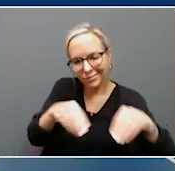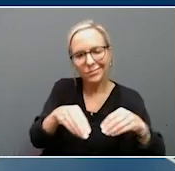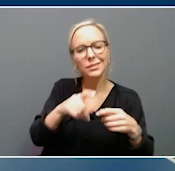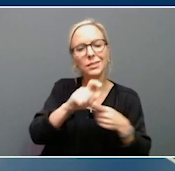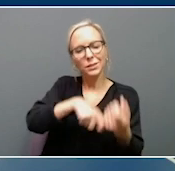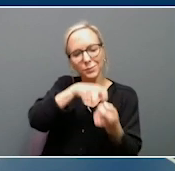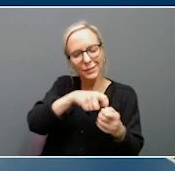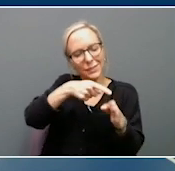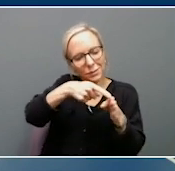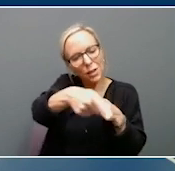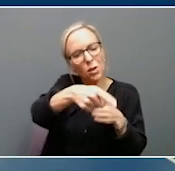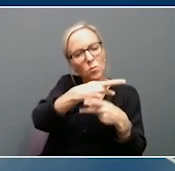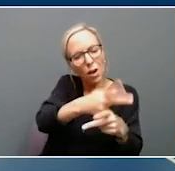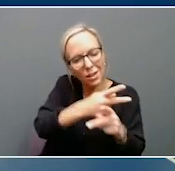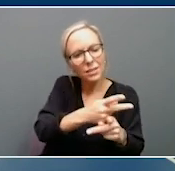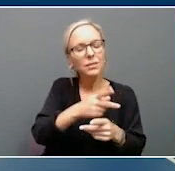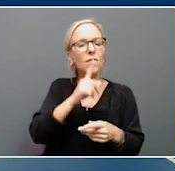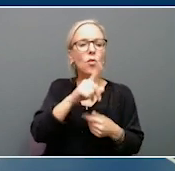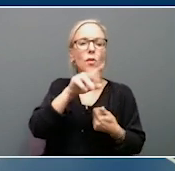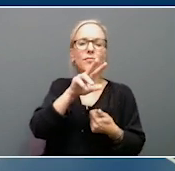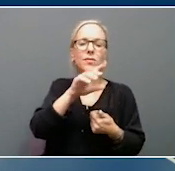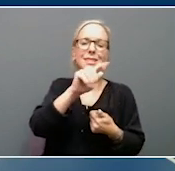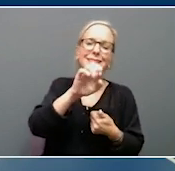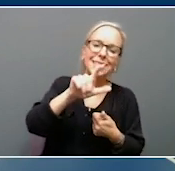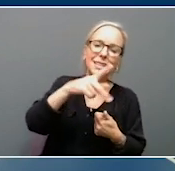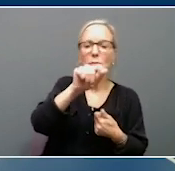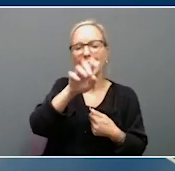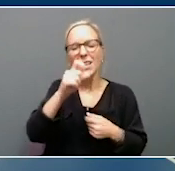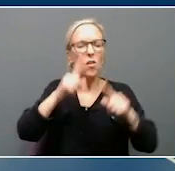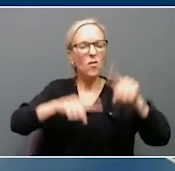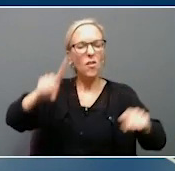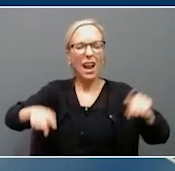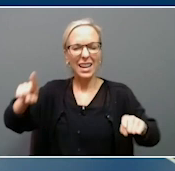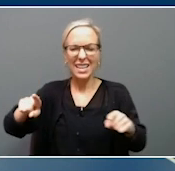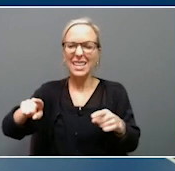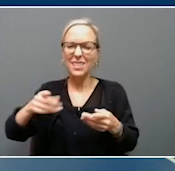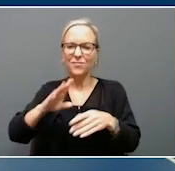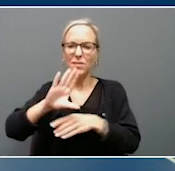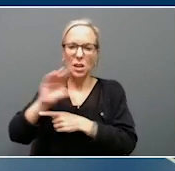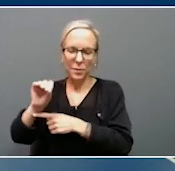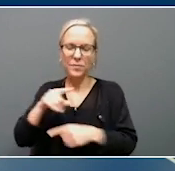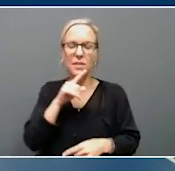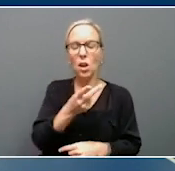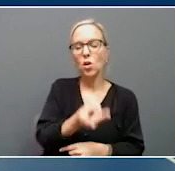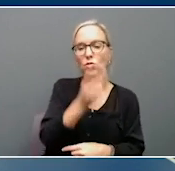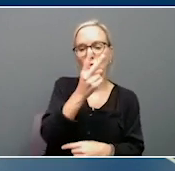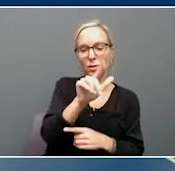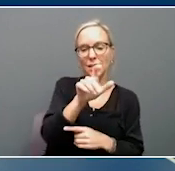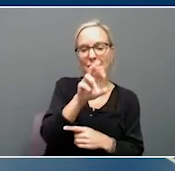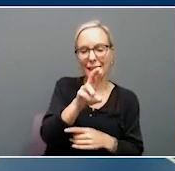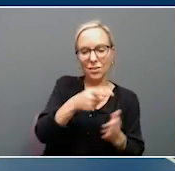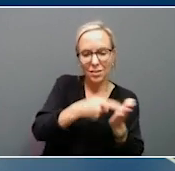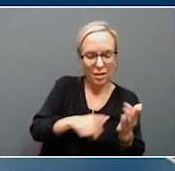in processed steel and plate for a variety of markets. Harbor Steel services include sheet and tube laser cutting, plasma cutting,